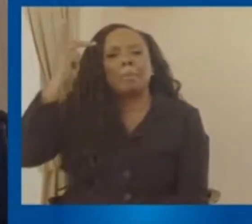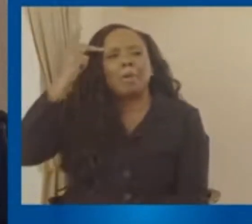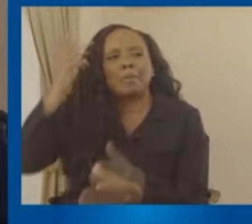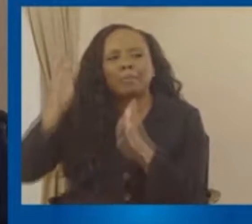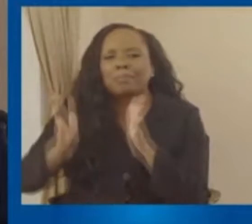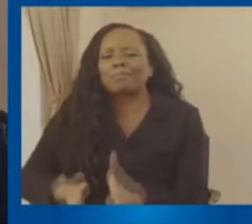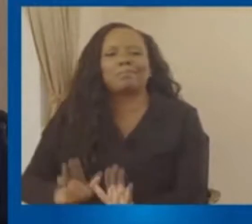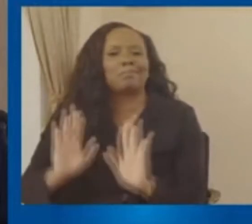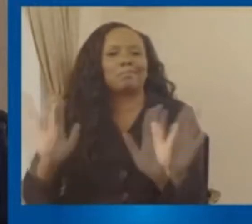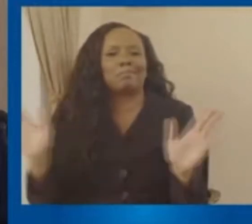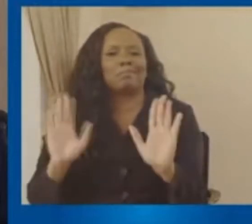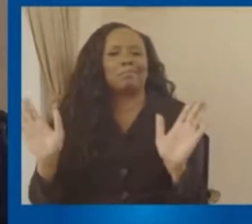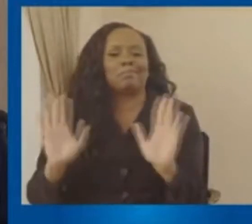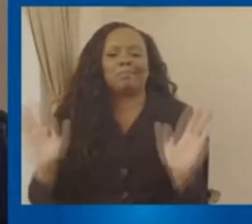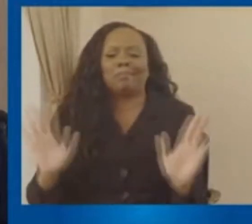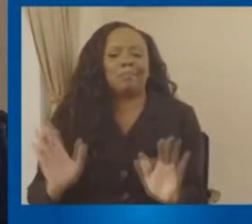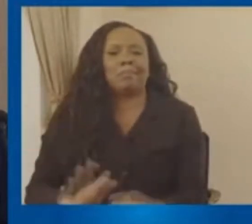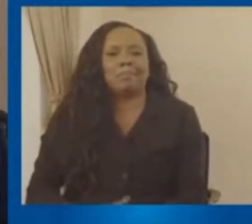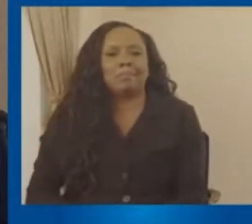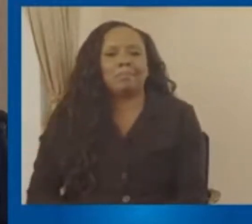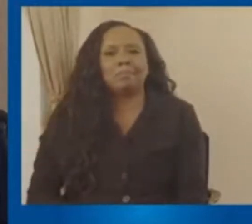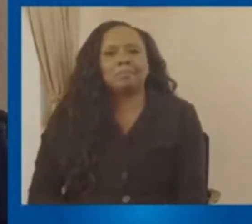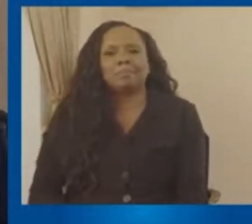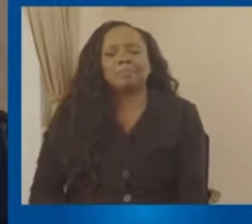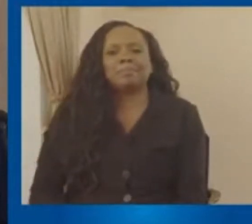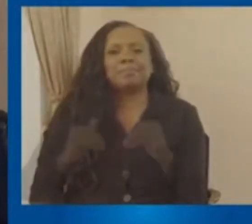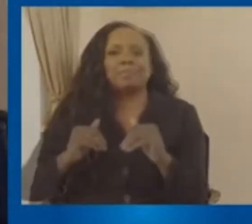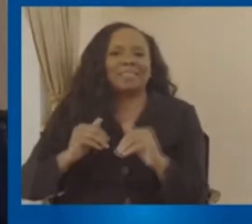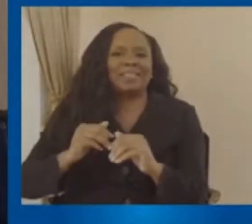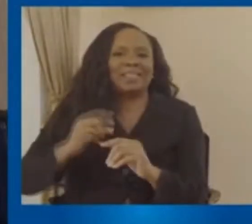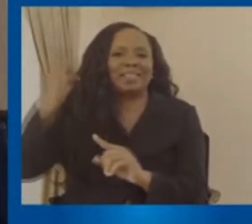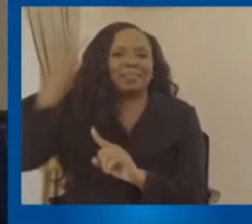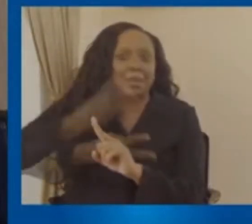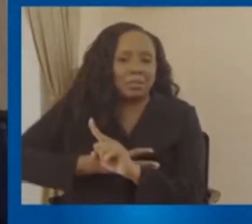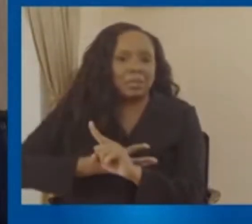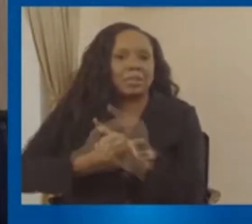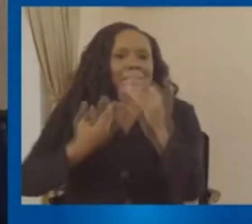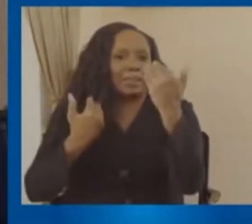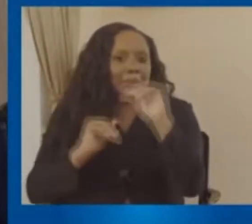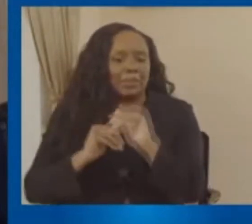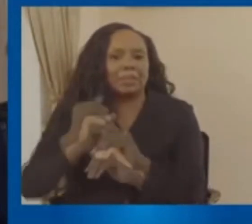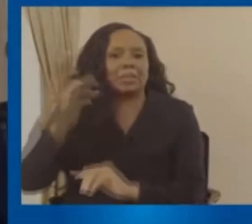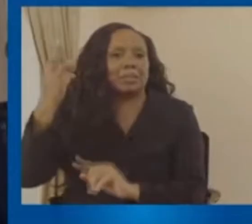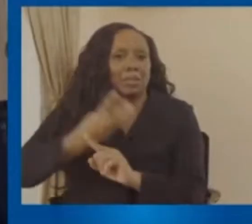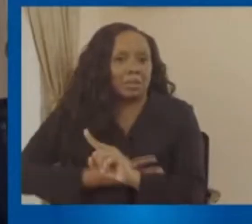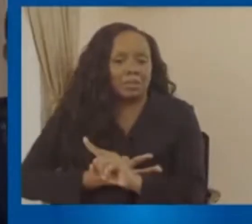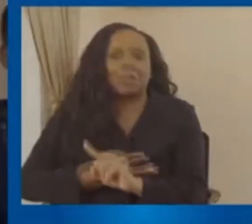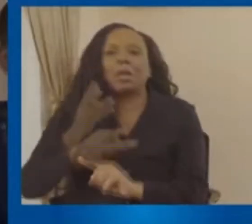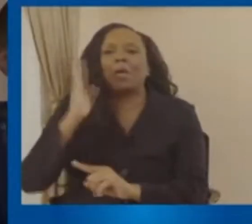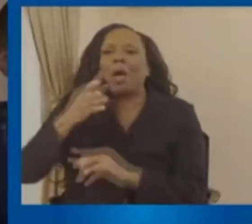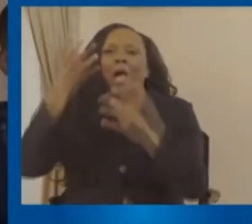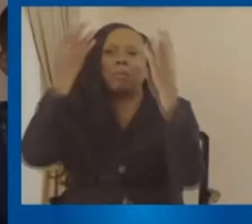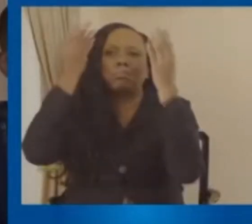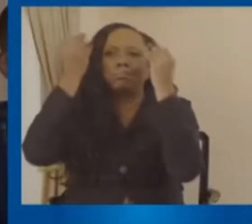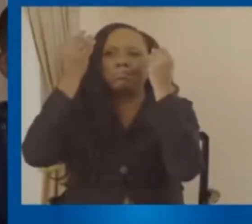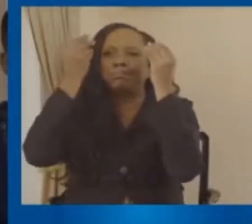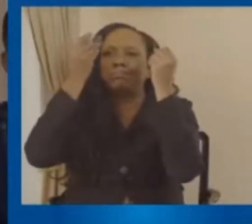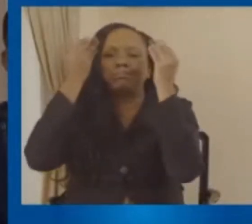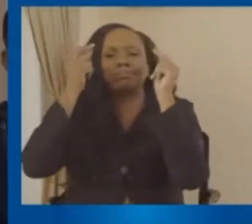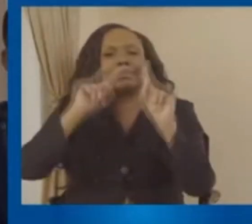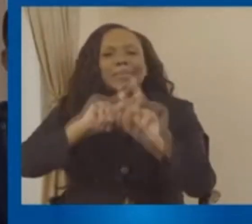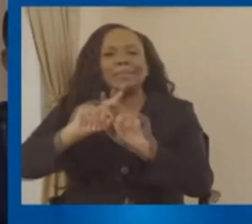supposed to benefit from. They will be able to consider all the issues,